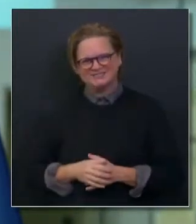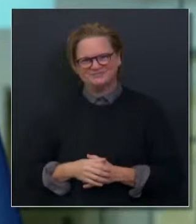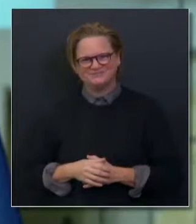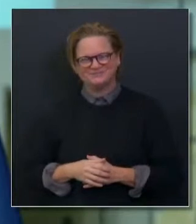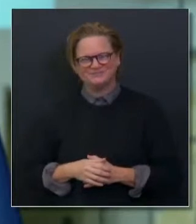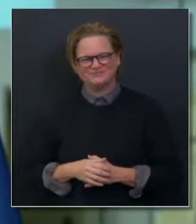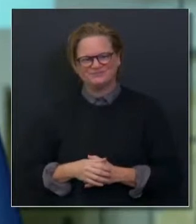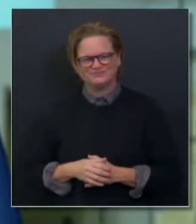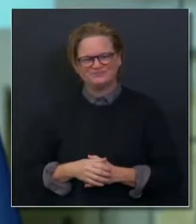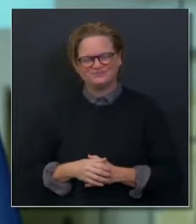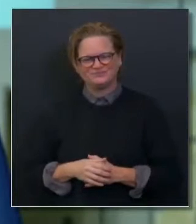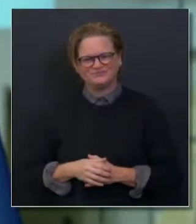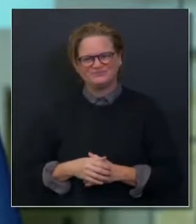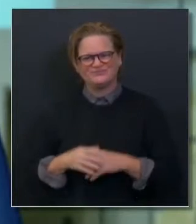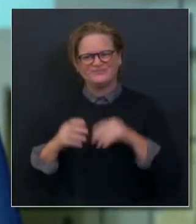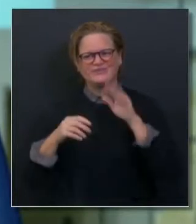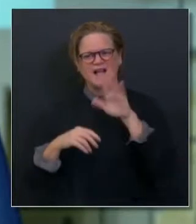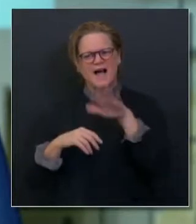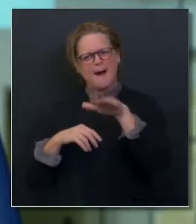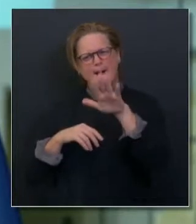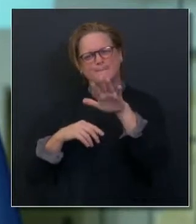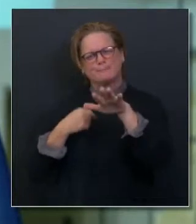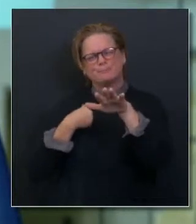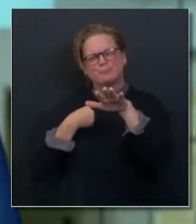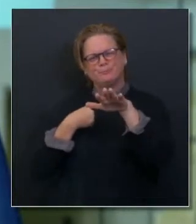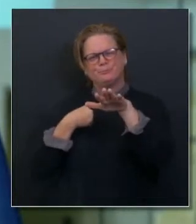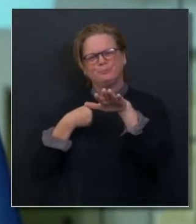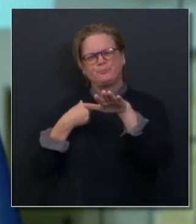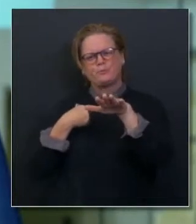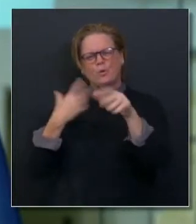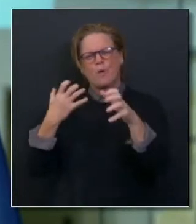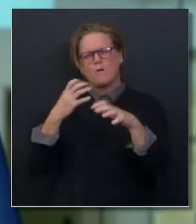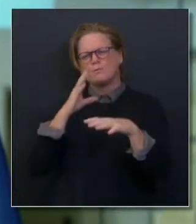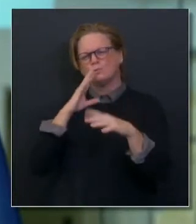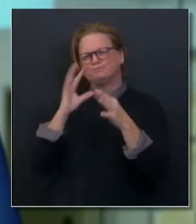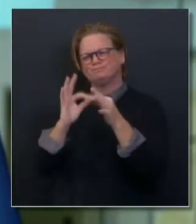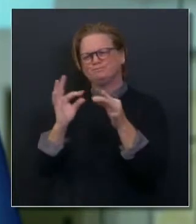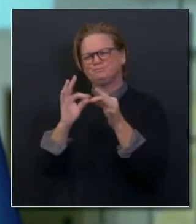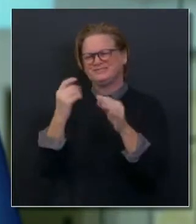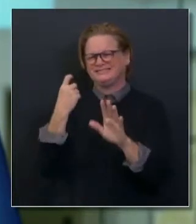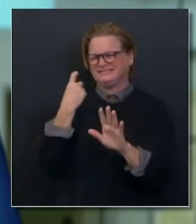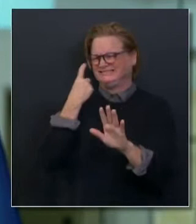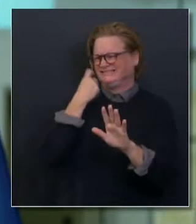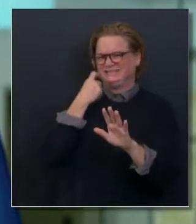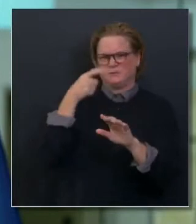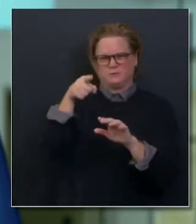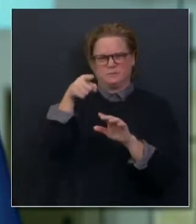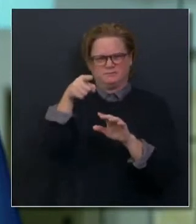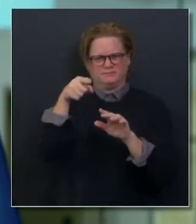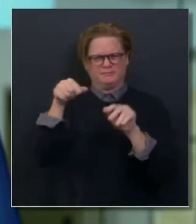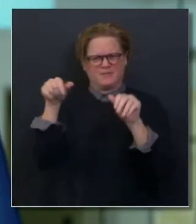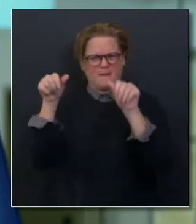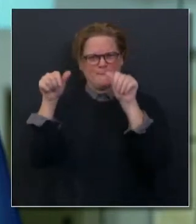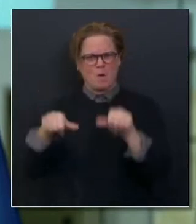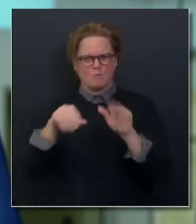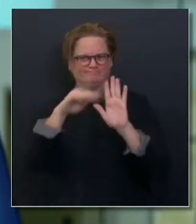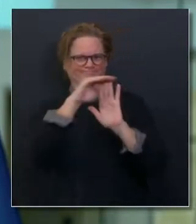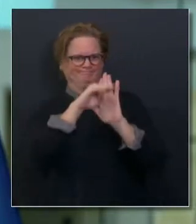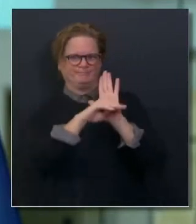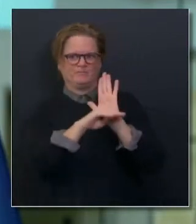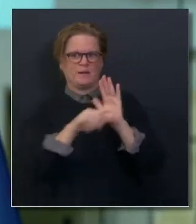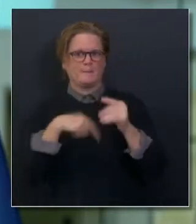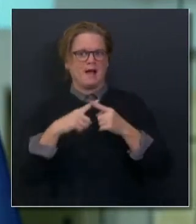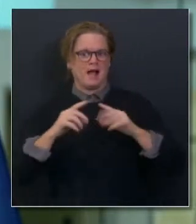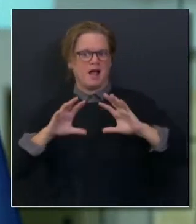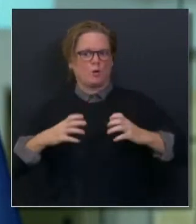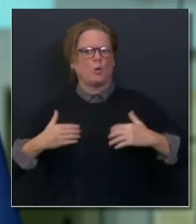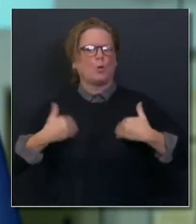Hello. Wanted to switch here somewhat to some of the guidelines that came out recently about youth sports. The guidelines they put